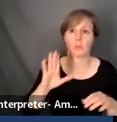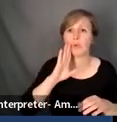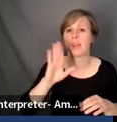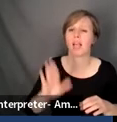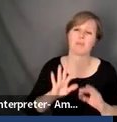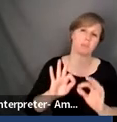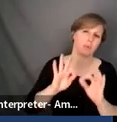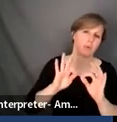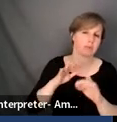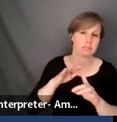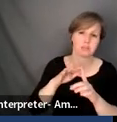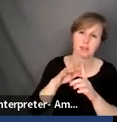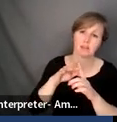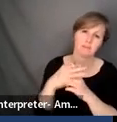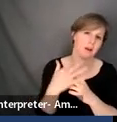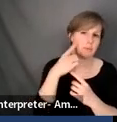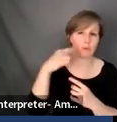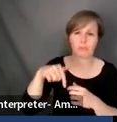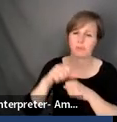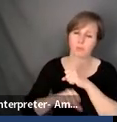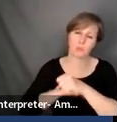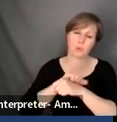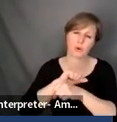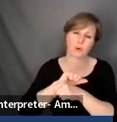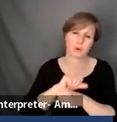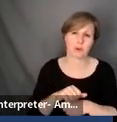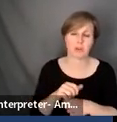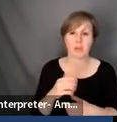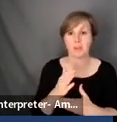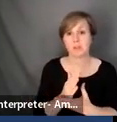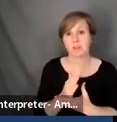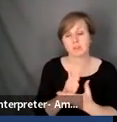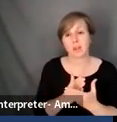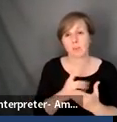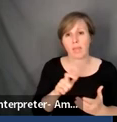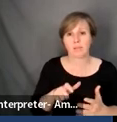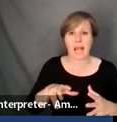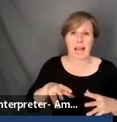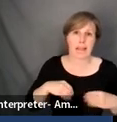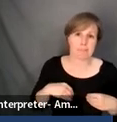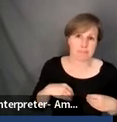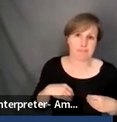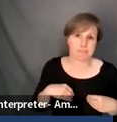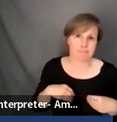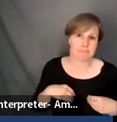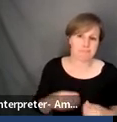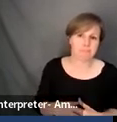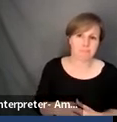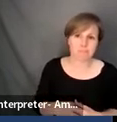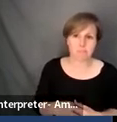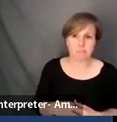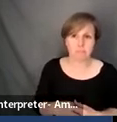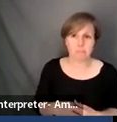perfect environment to do this work. So there are some things that we learn to live with, you know, and